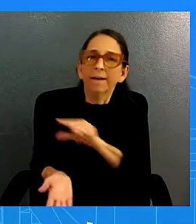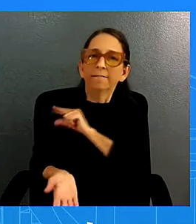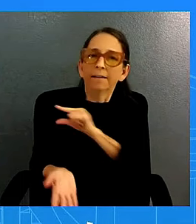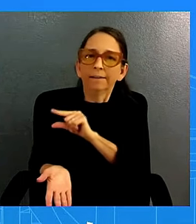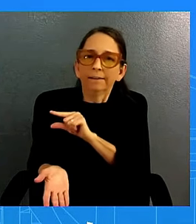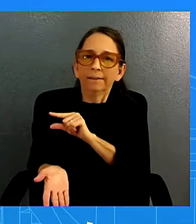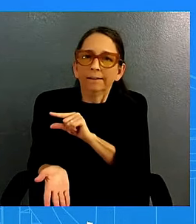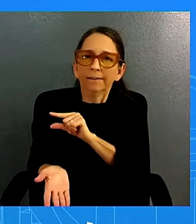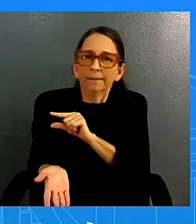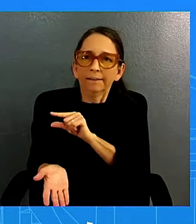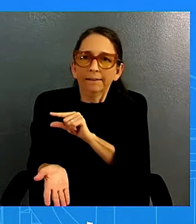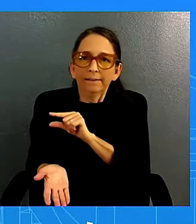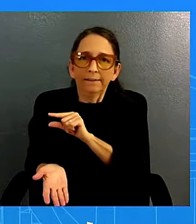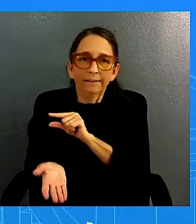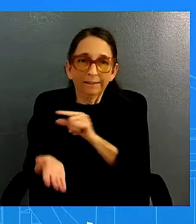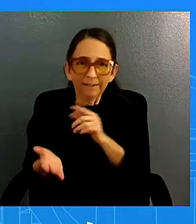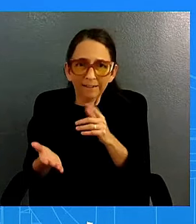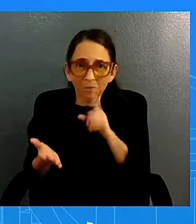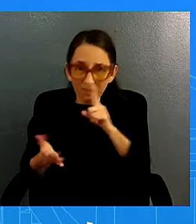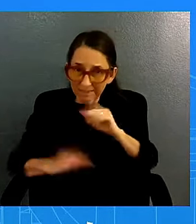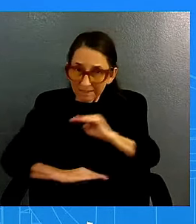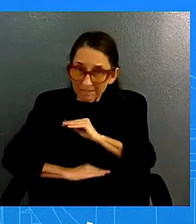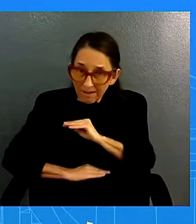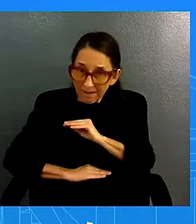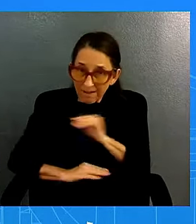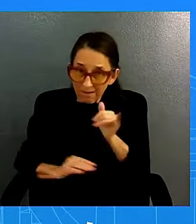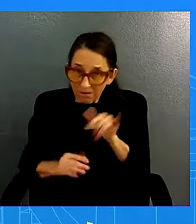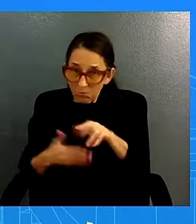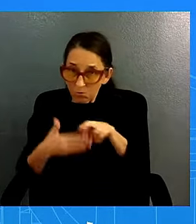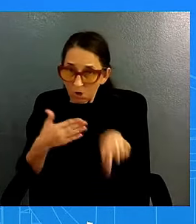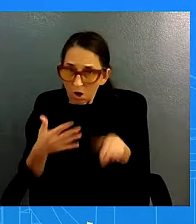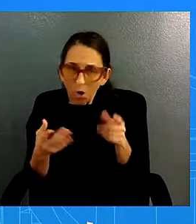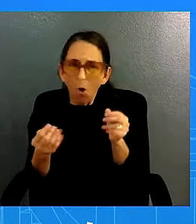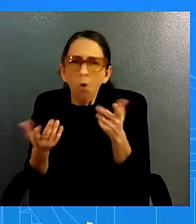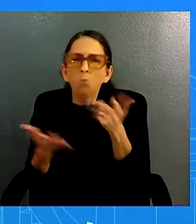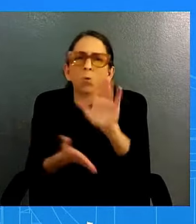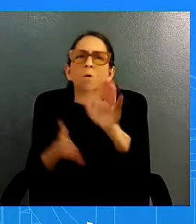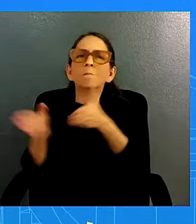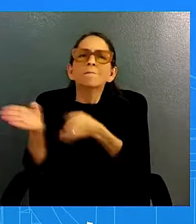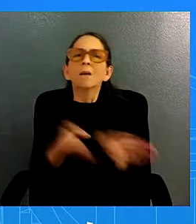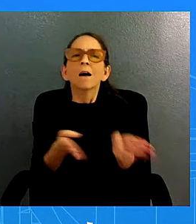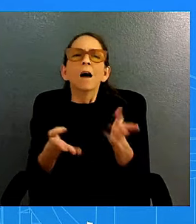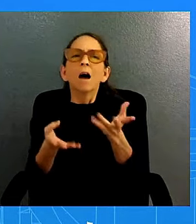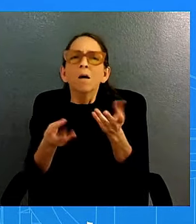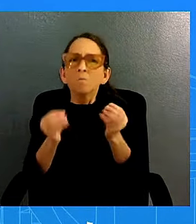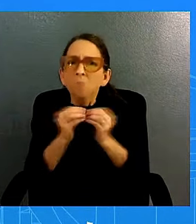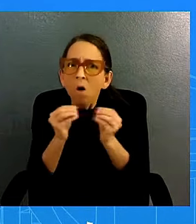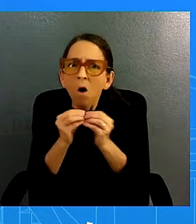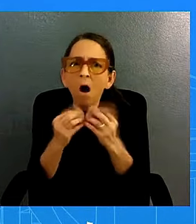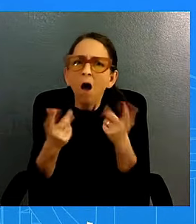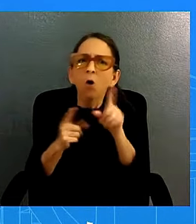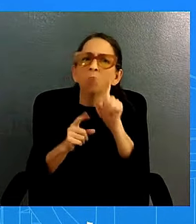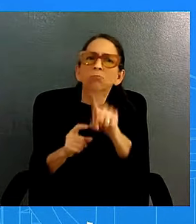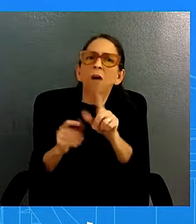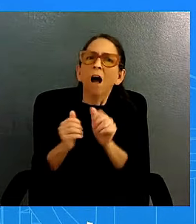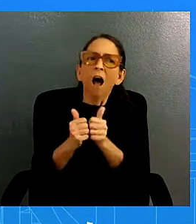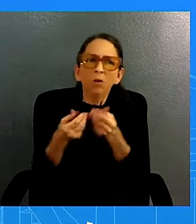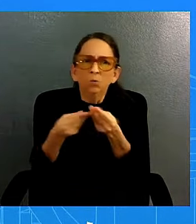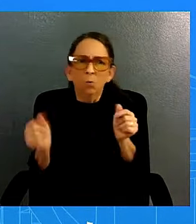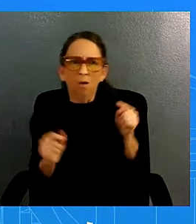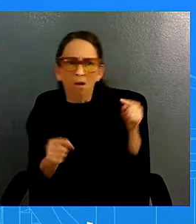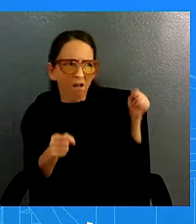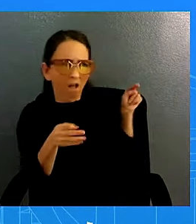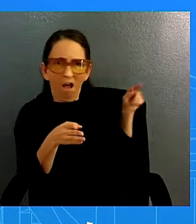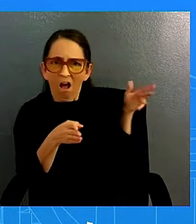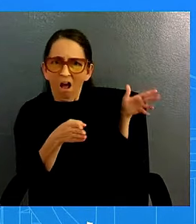and old cases are handled so you're right this is something that the president um is very much focused